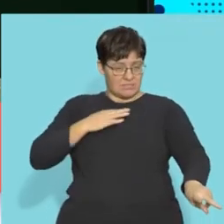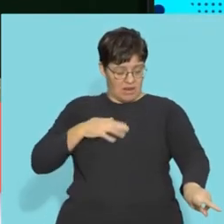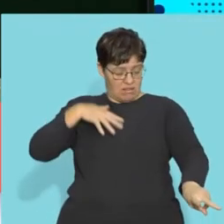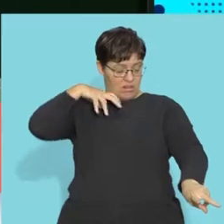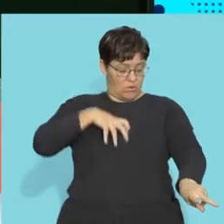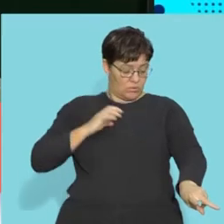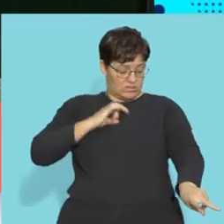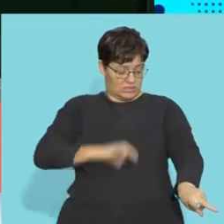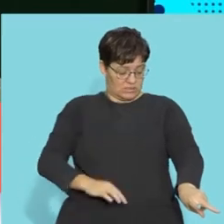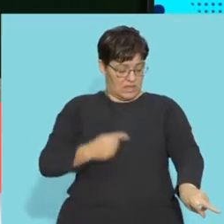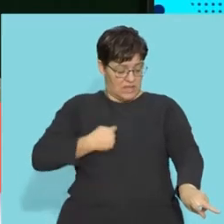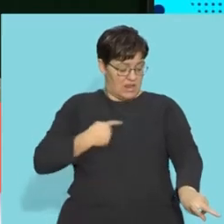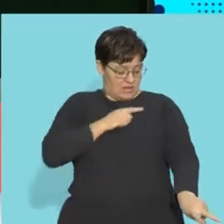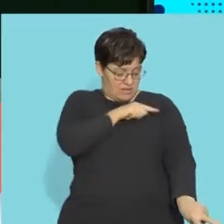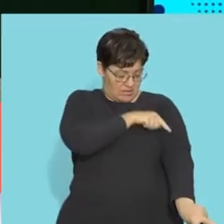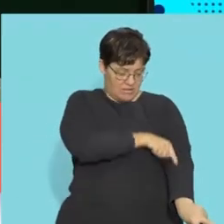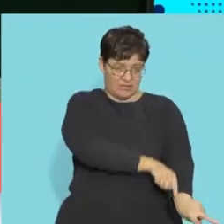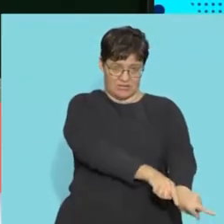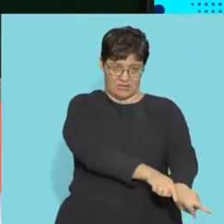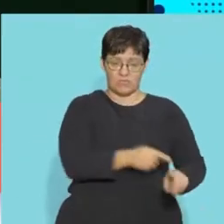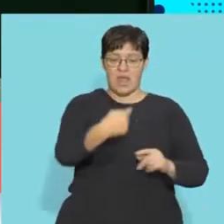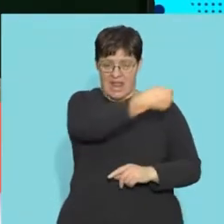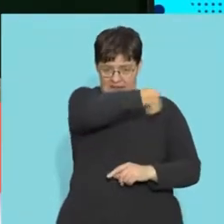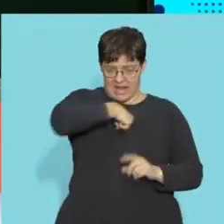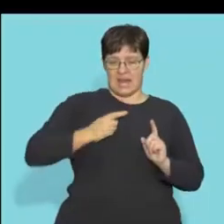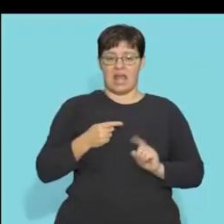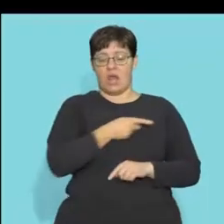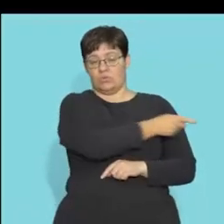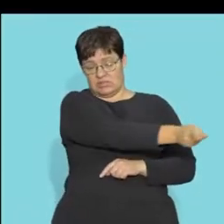the finger back to the finger. All right. That's very important.